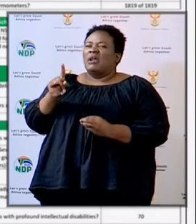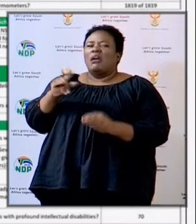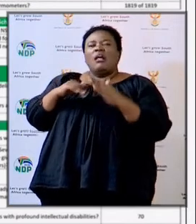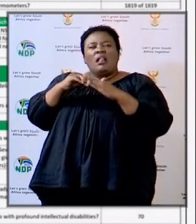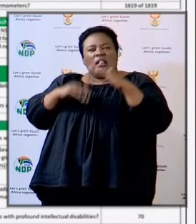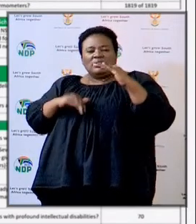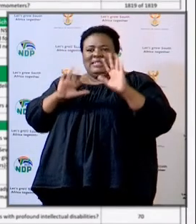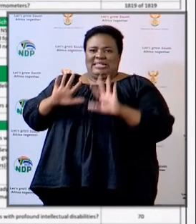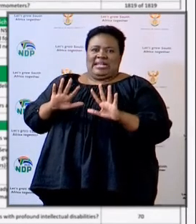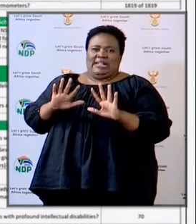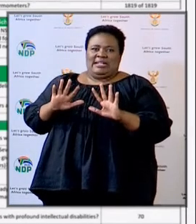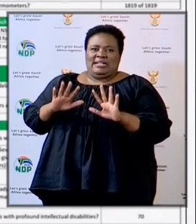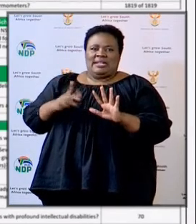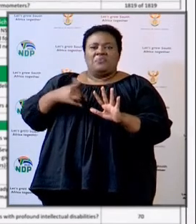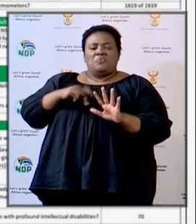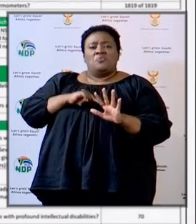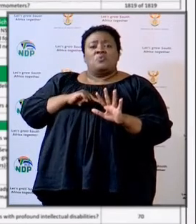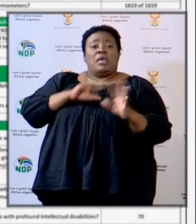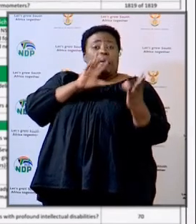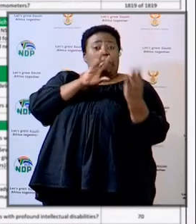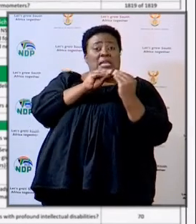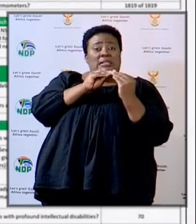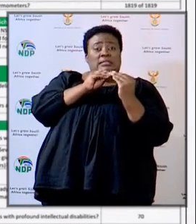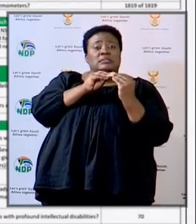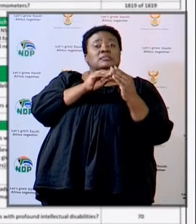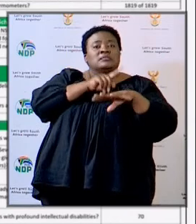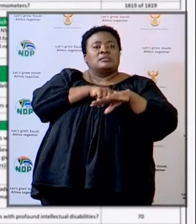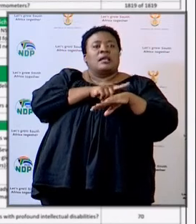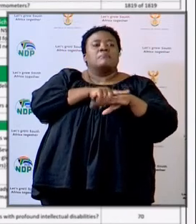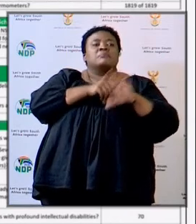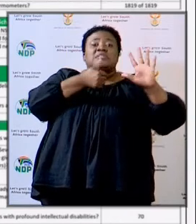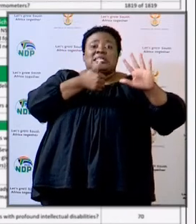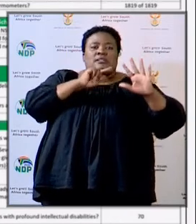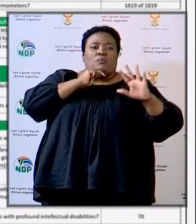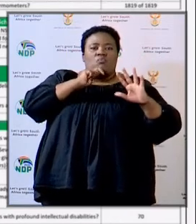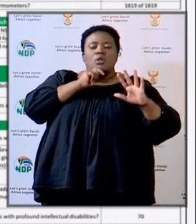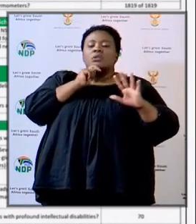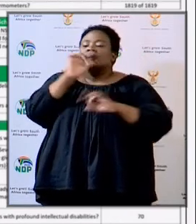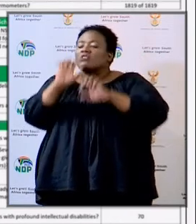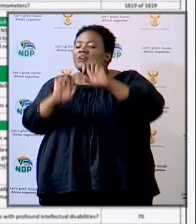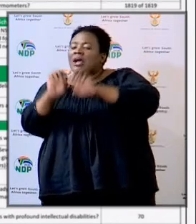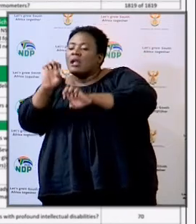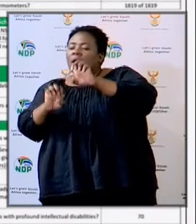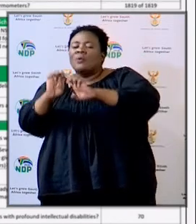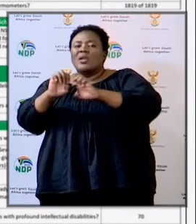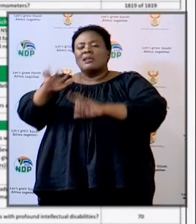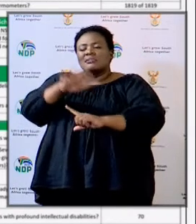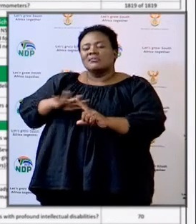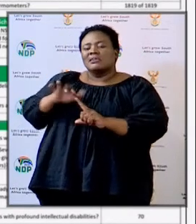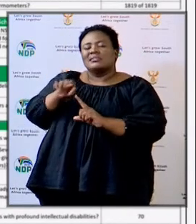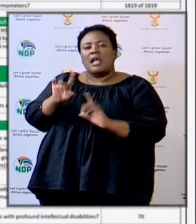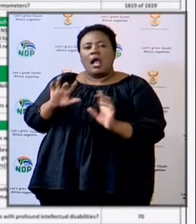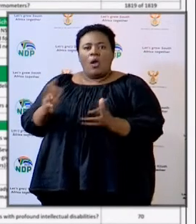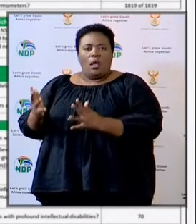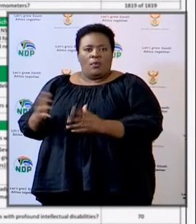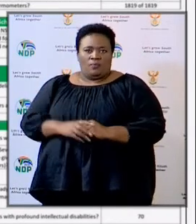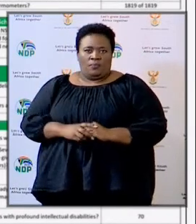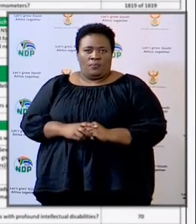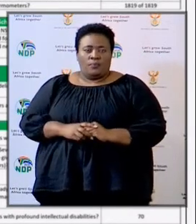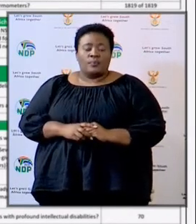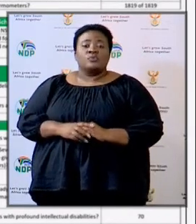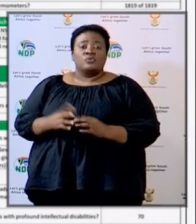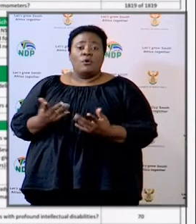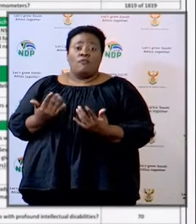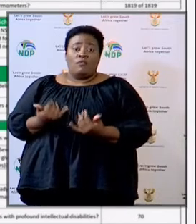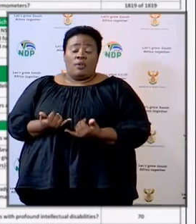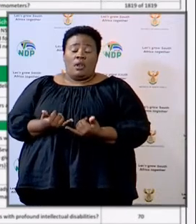We're getting this data every day. We meet 6 o'clock in the morning to evaluate the situation. So that's